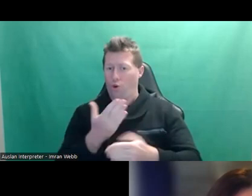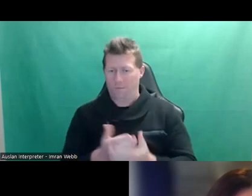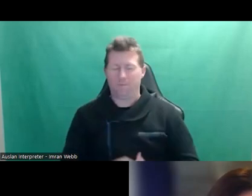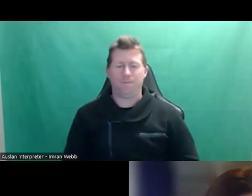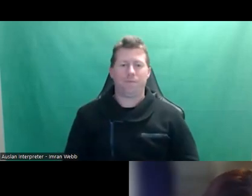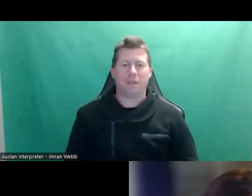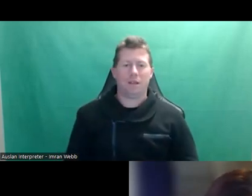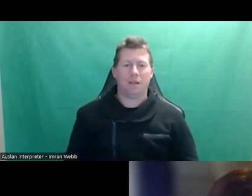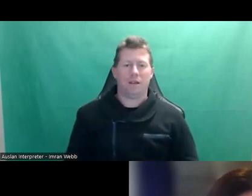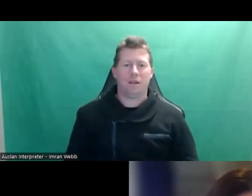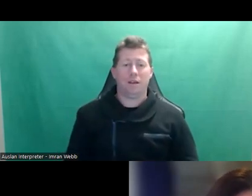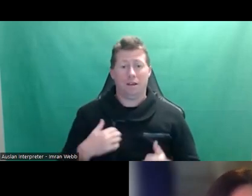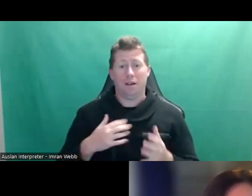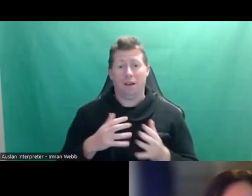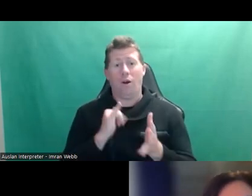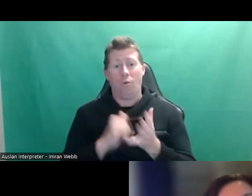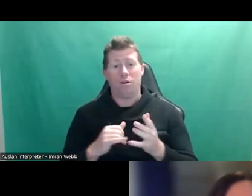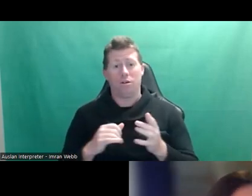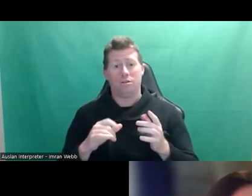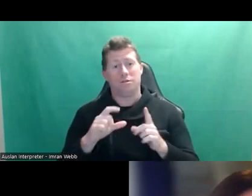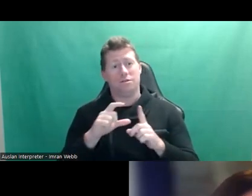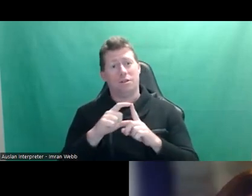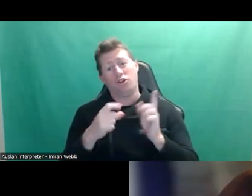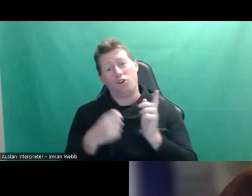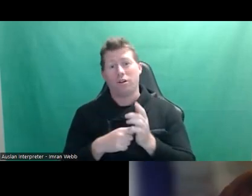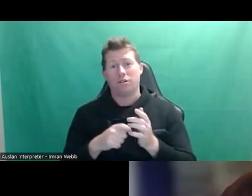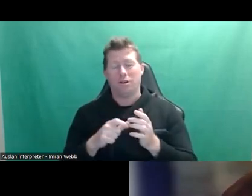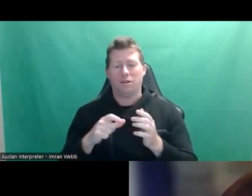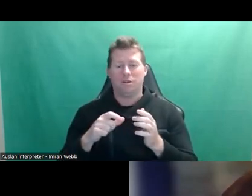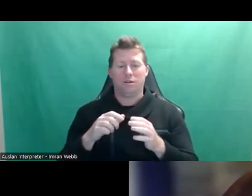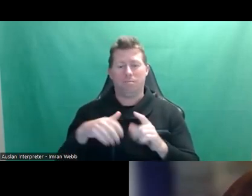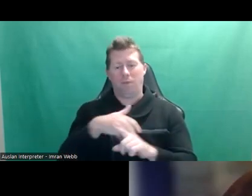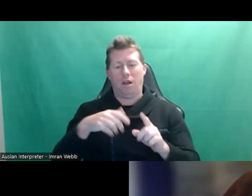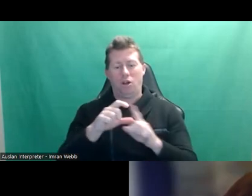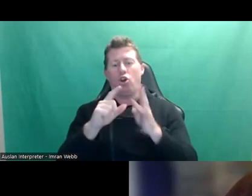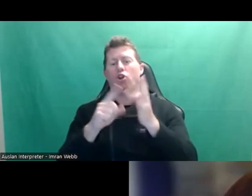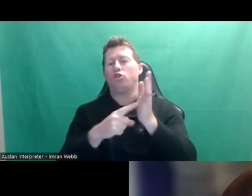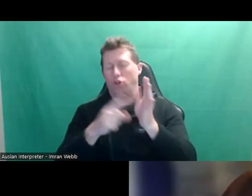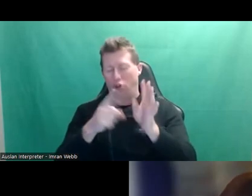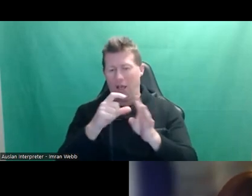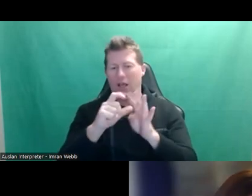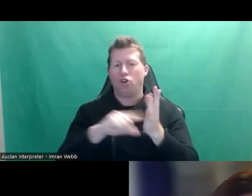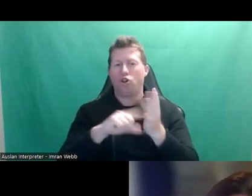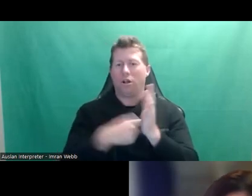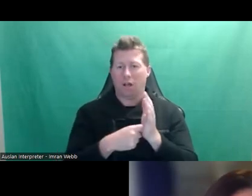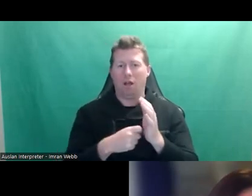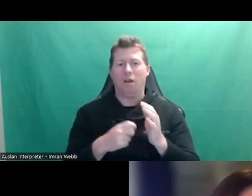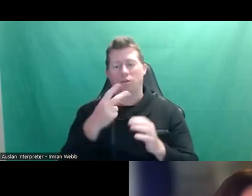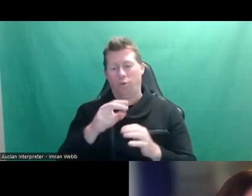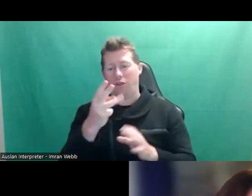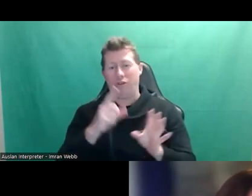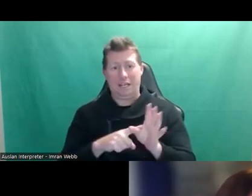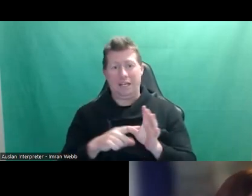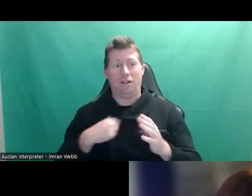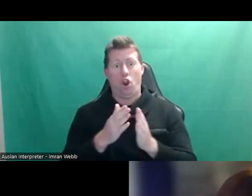I was writing. I was the doctor behind Dolly Doctor for 23 years. So in that sense, the longest running consultant